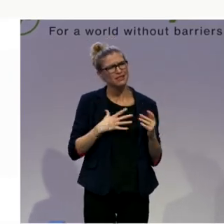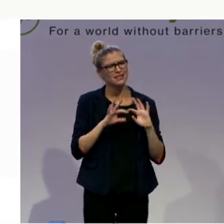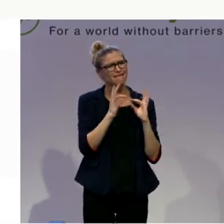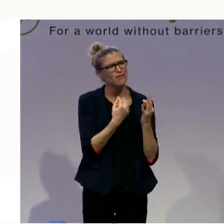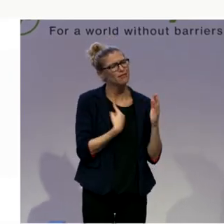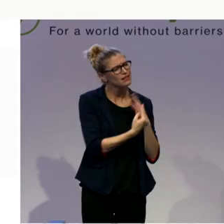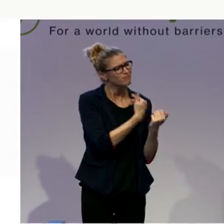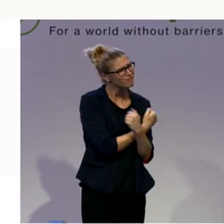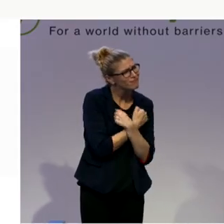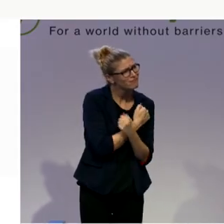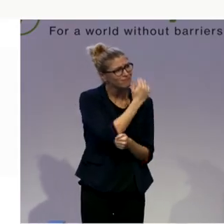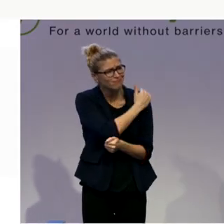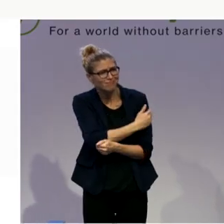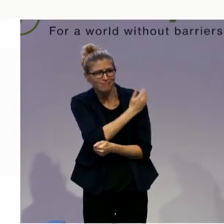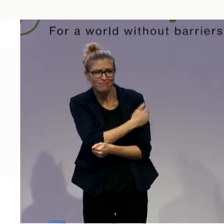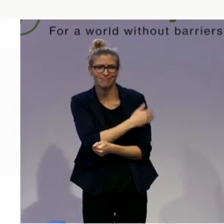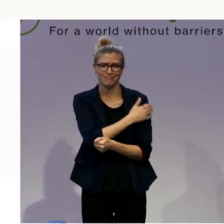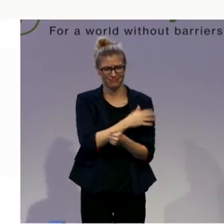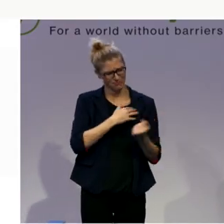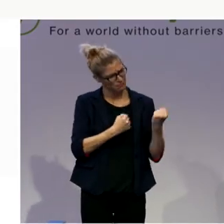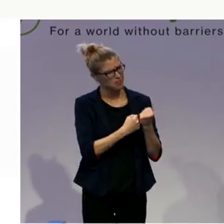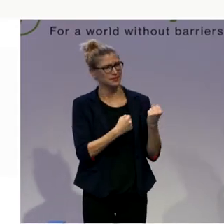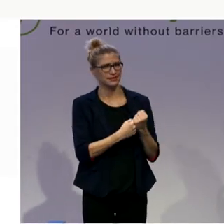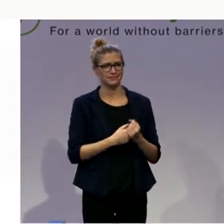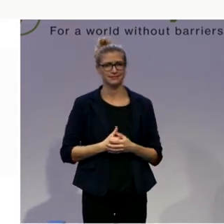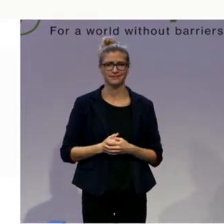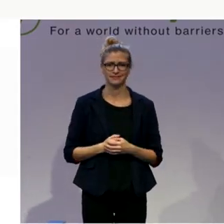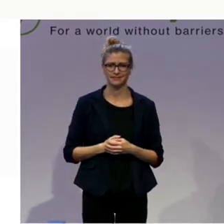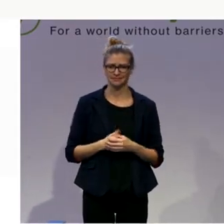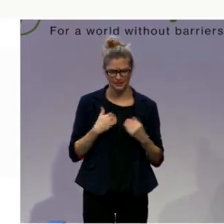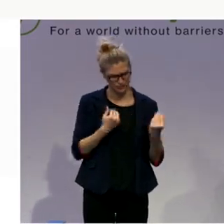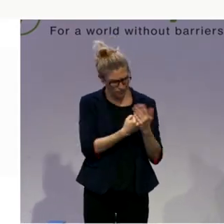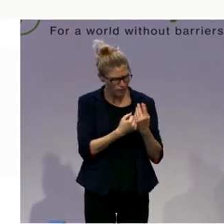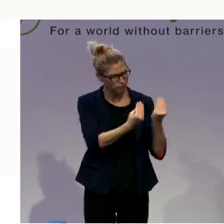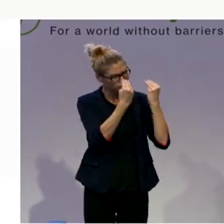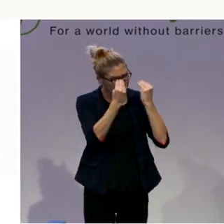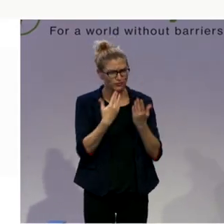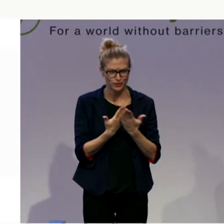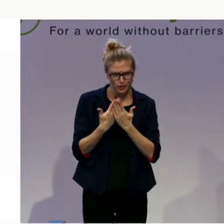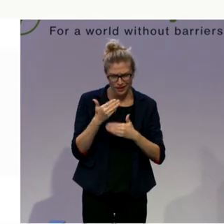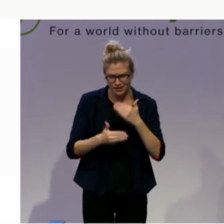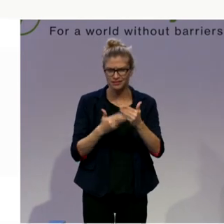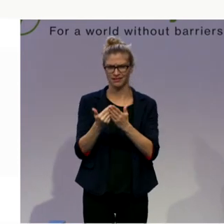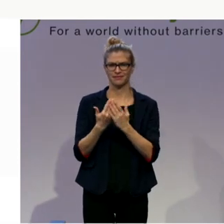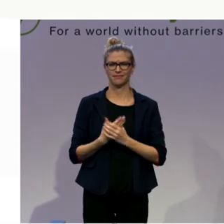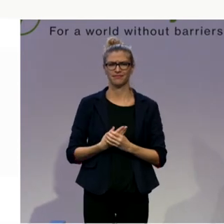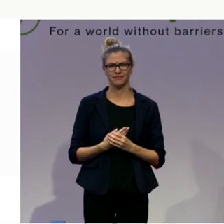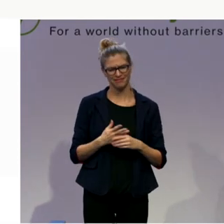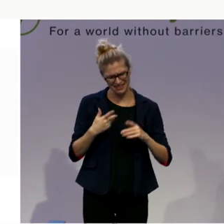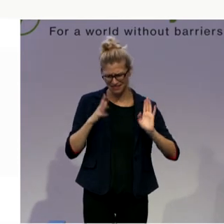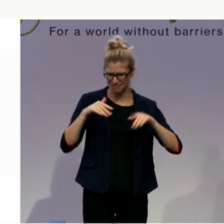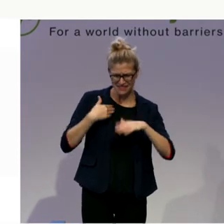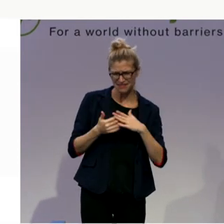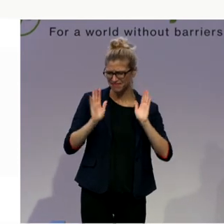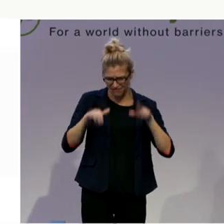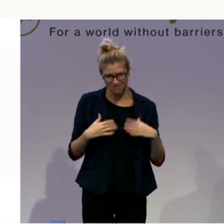who can support them to cope with all struggles and to help